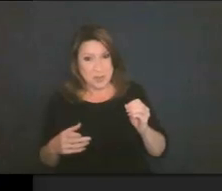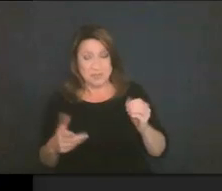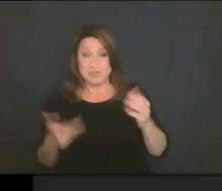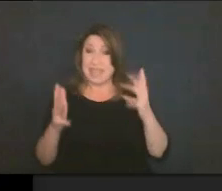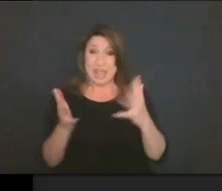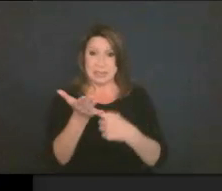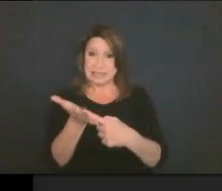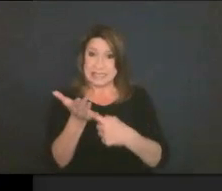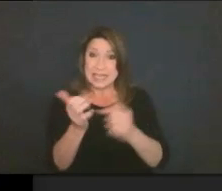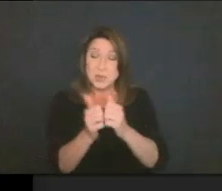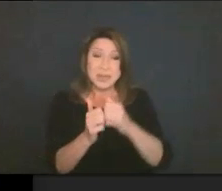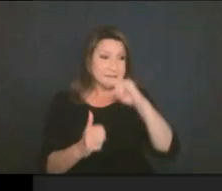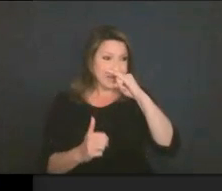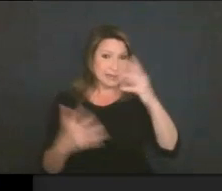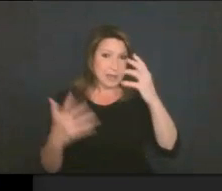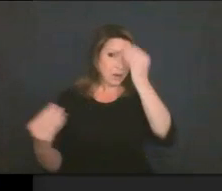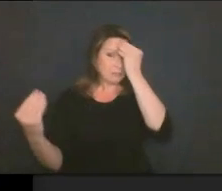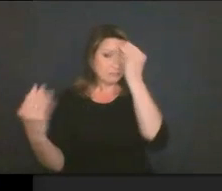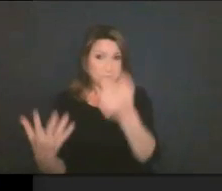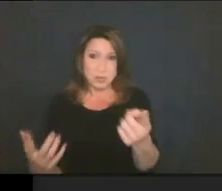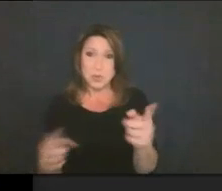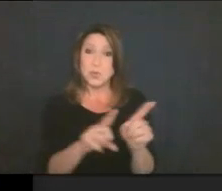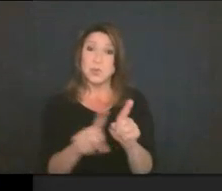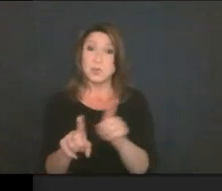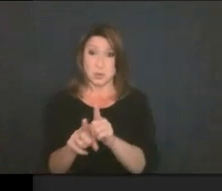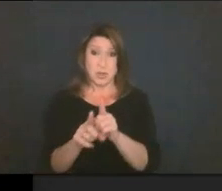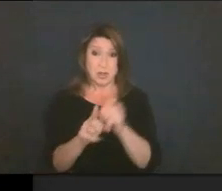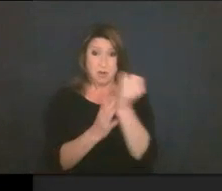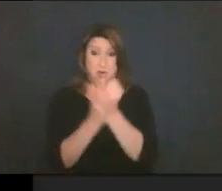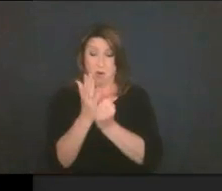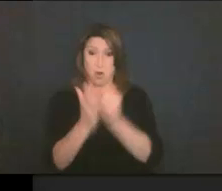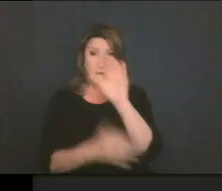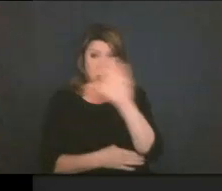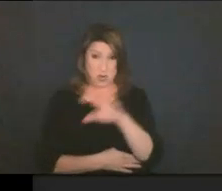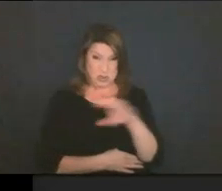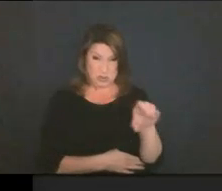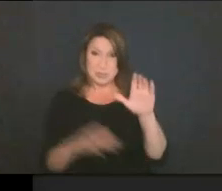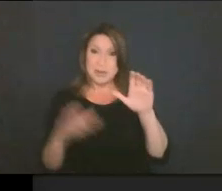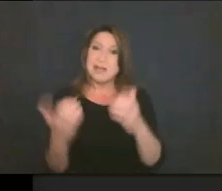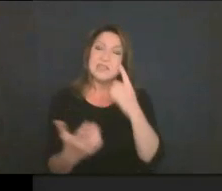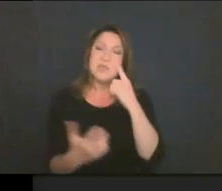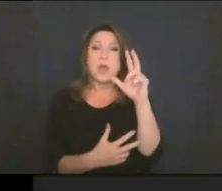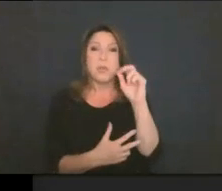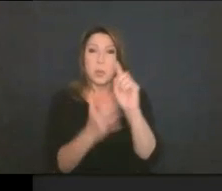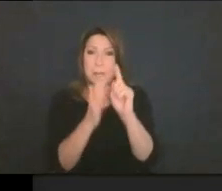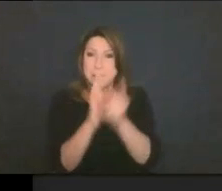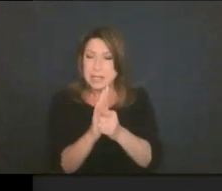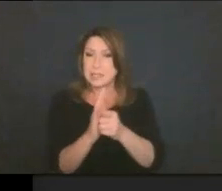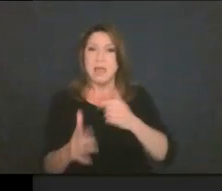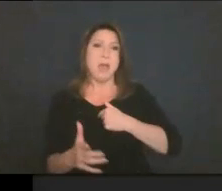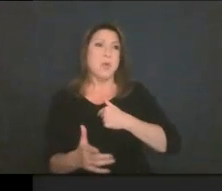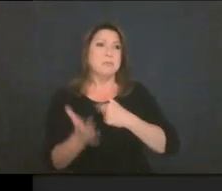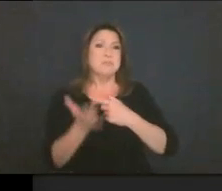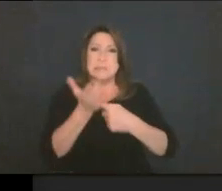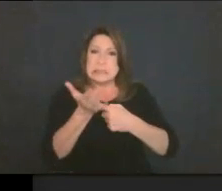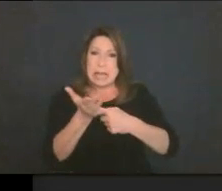the kids about this, but I'll let you guys know. So we do art on zoom for 30 minutes. And so I'll introduce a project, kind of talk about what